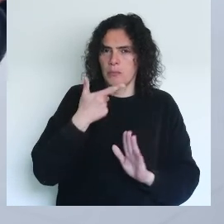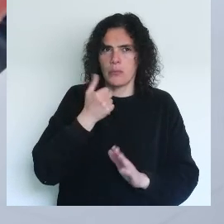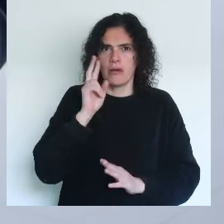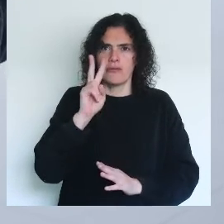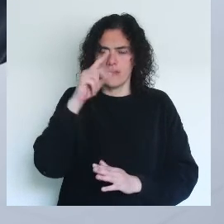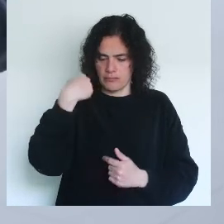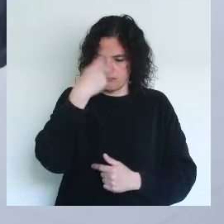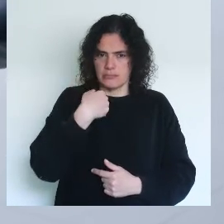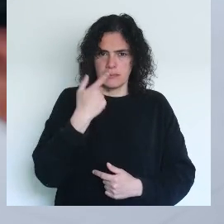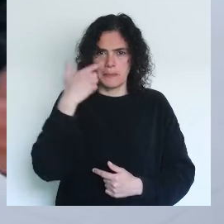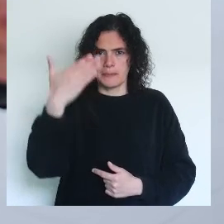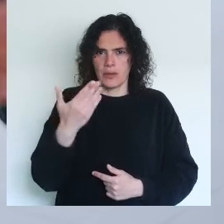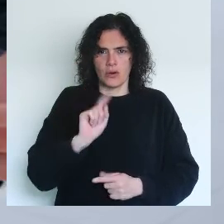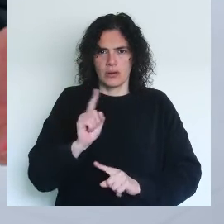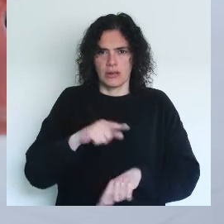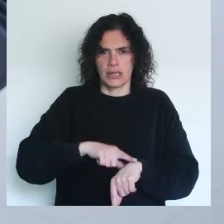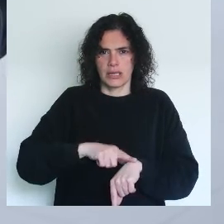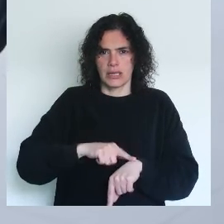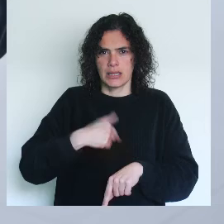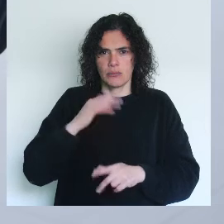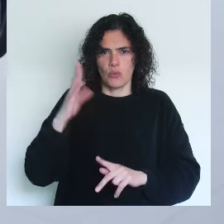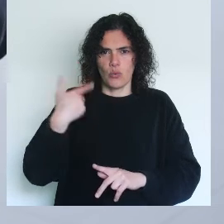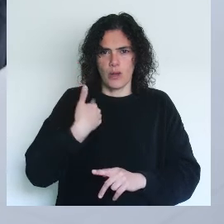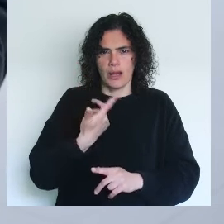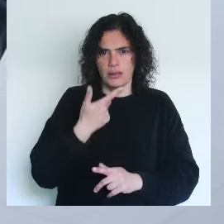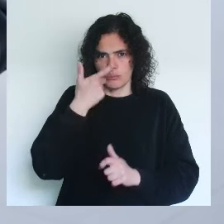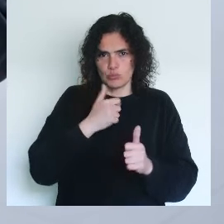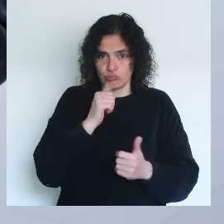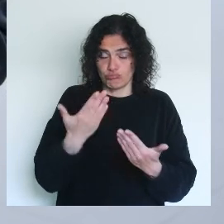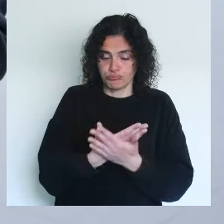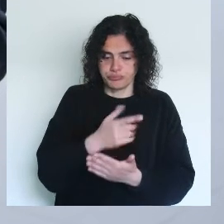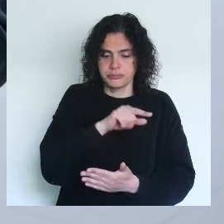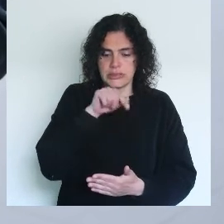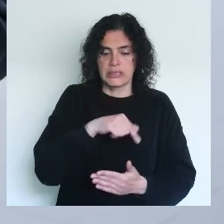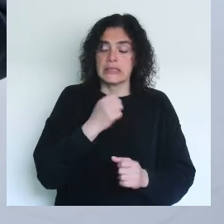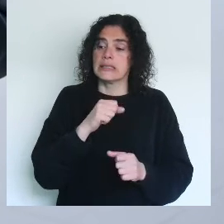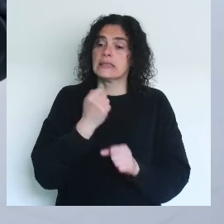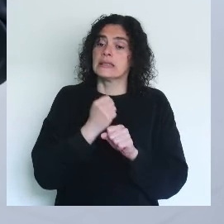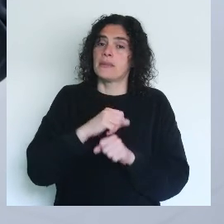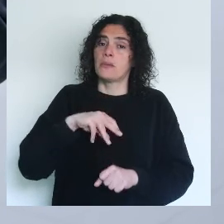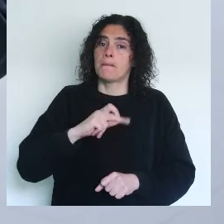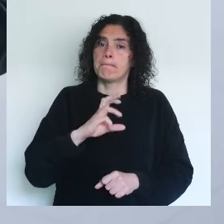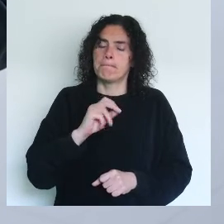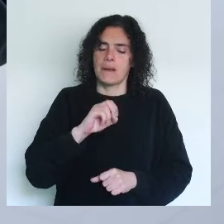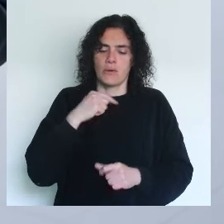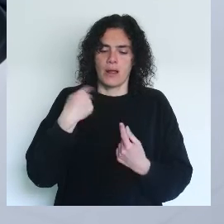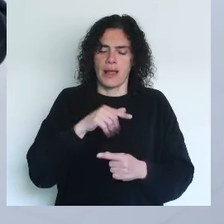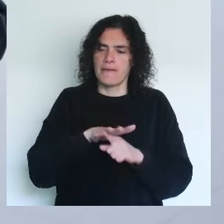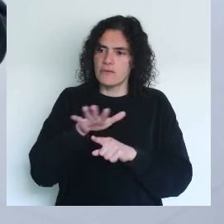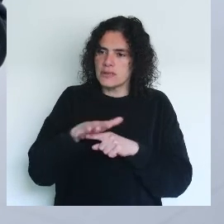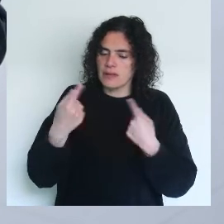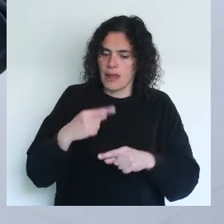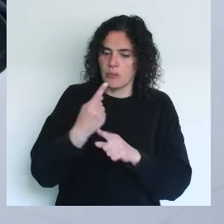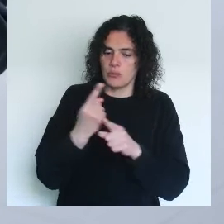decently look at yourself in the mirror during the time of mourning. Here, with Mauro's work, you have